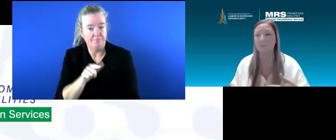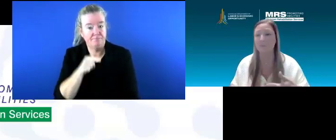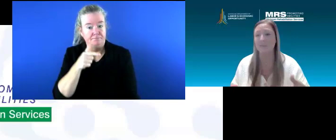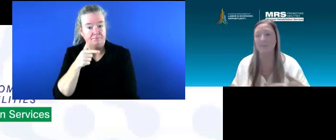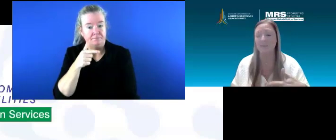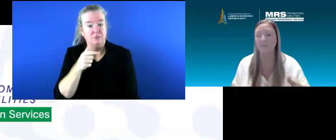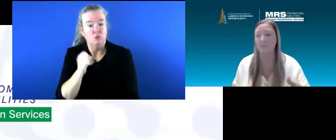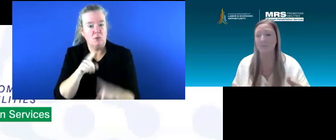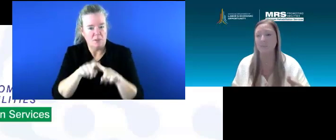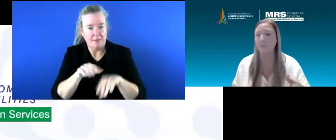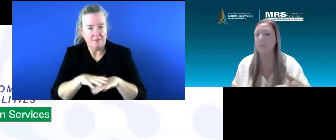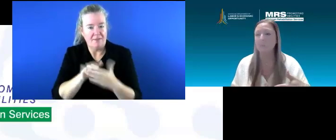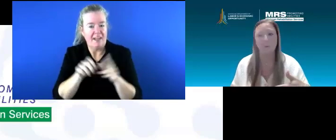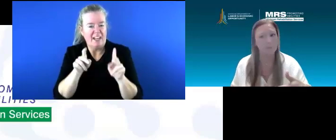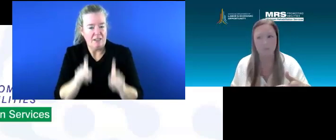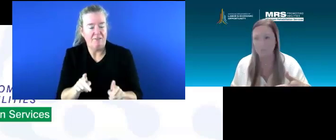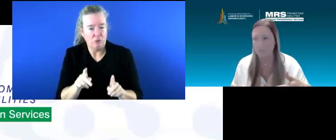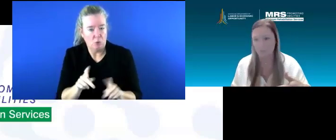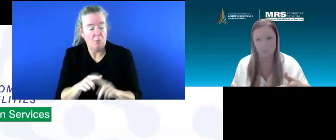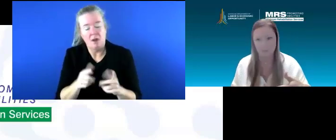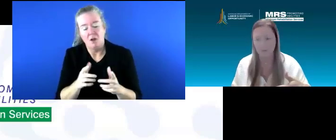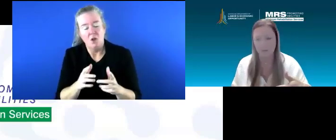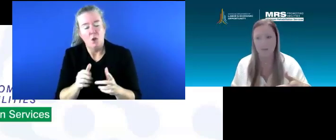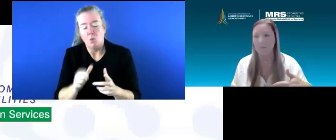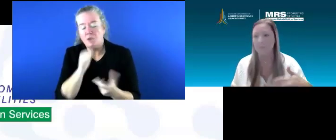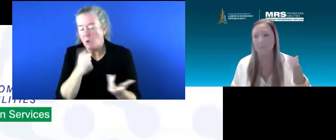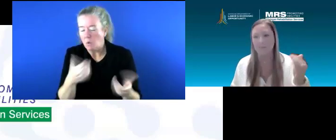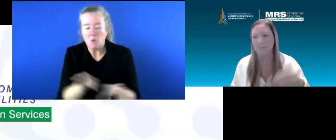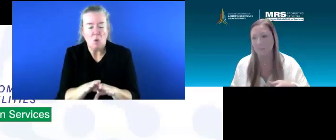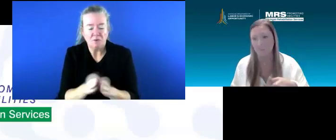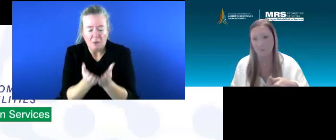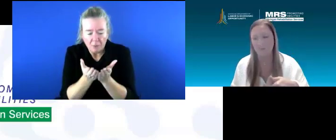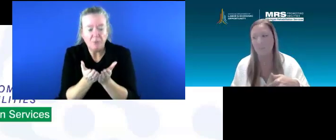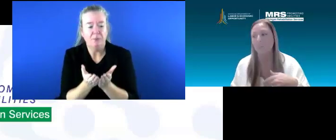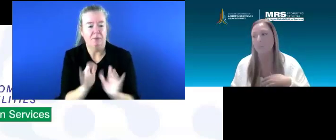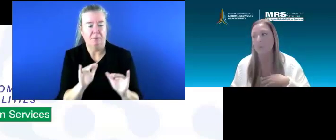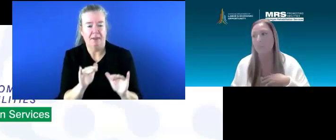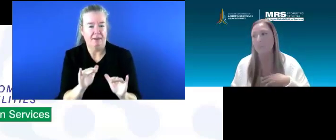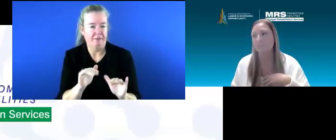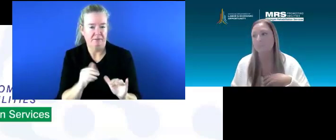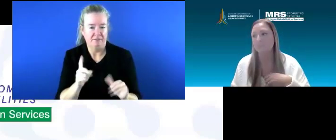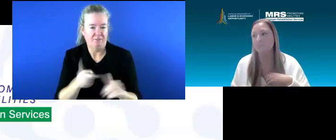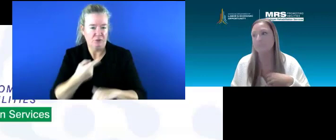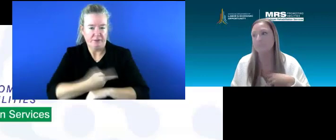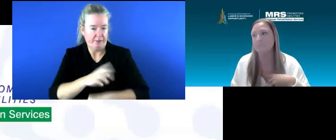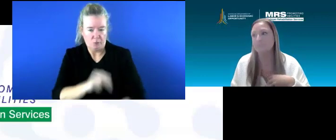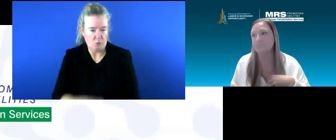depends on the individual, but we do not close their case day one of employment.